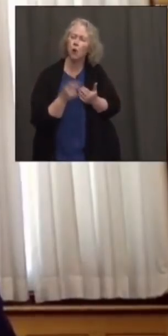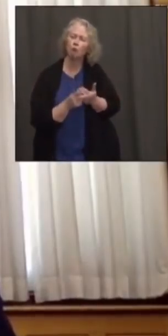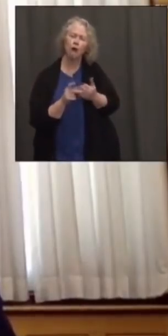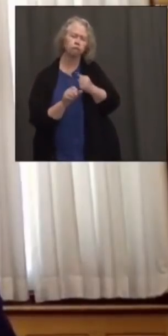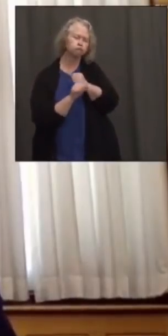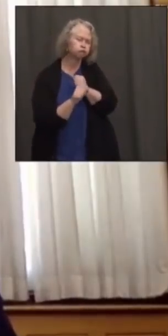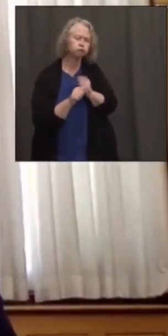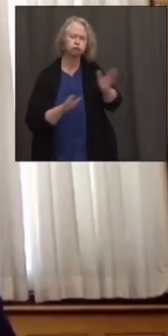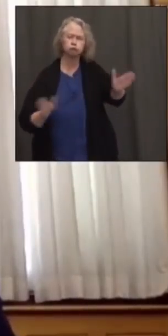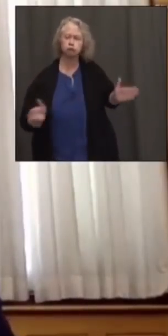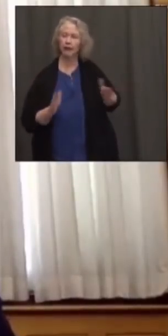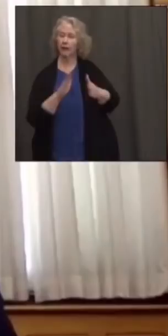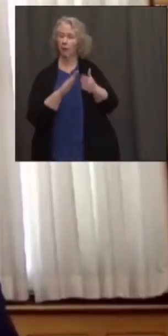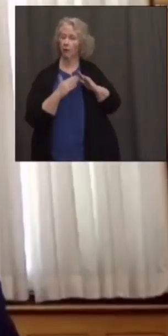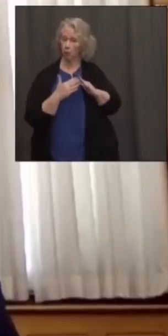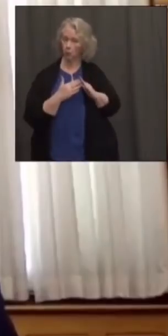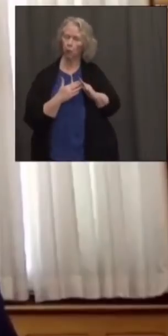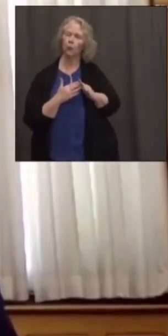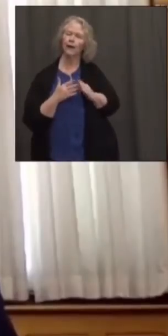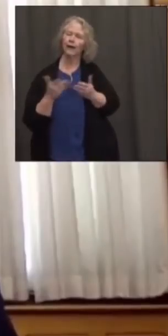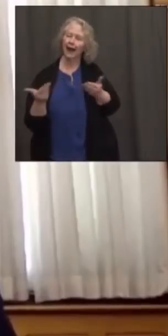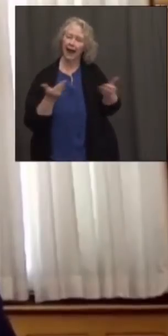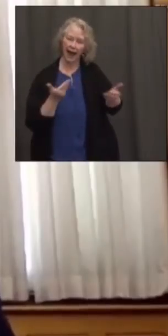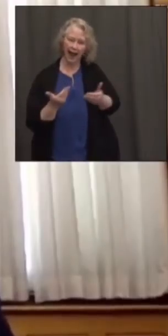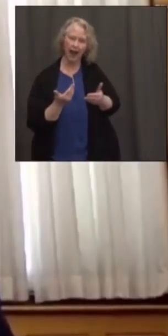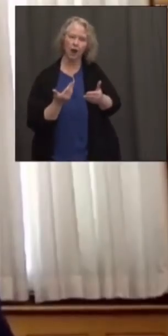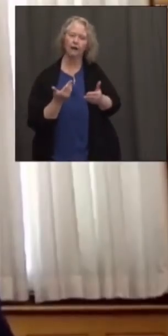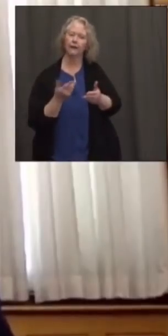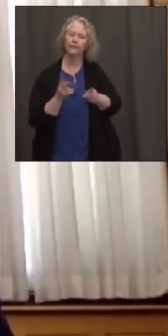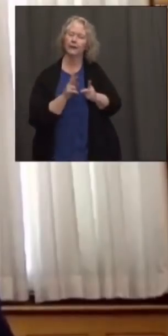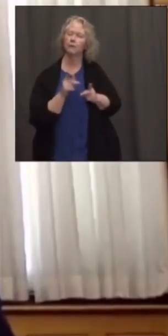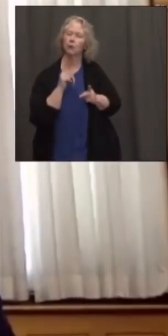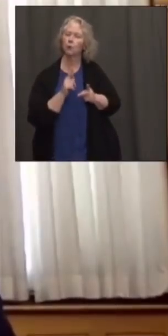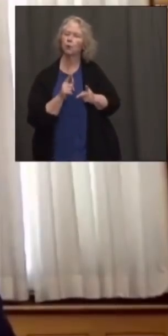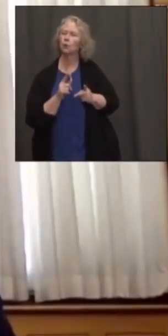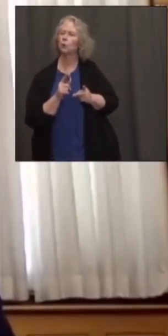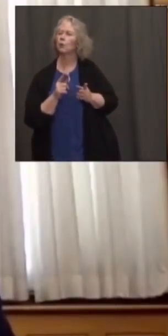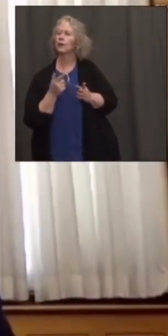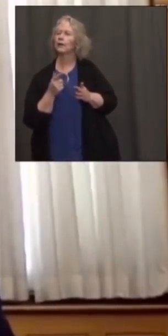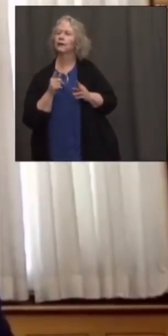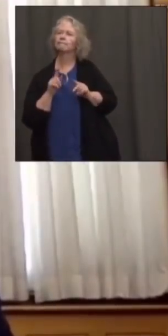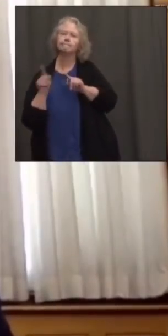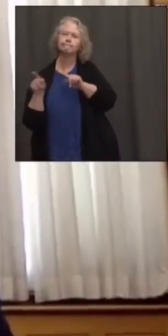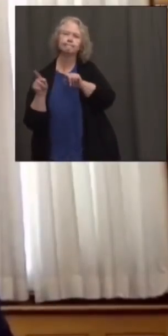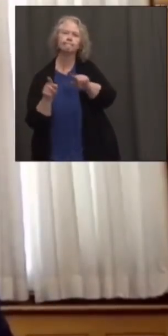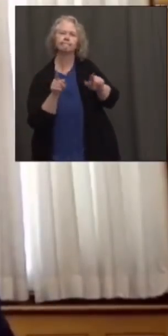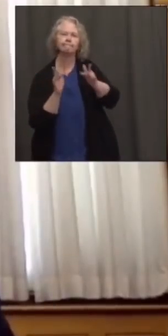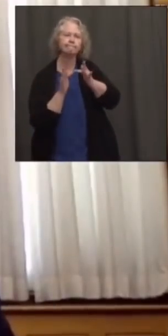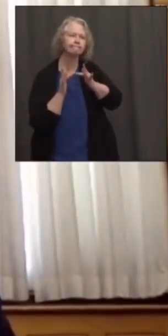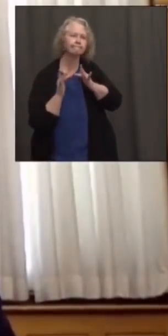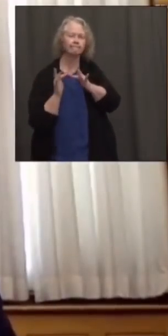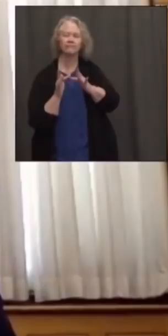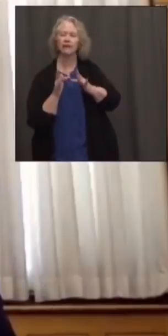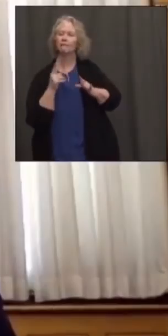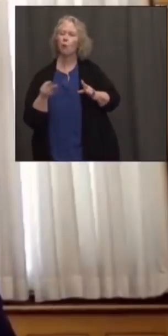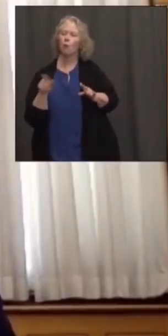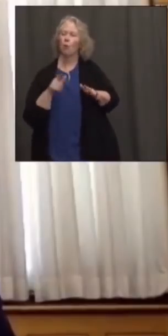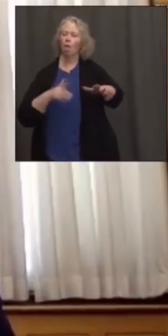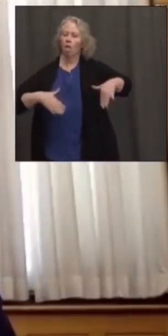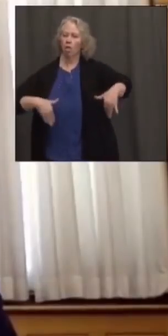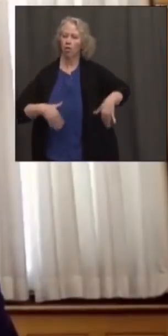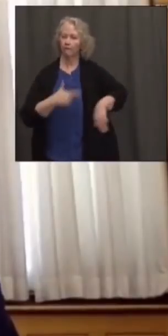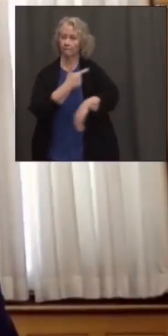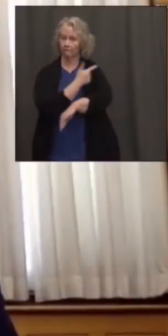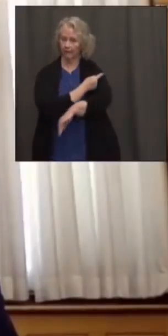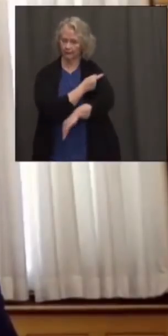in their communities, hiring some additional people to do canvassing and to do outreach to people who haven't been vaccinated yet. So,